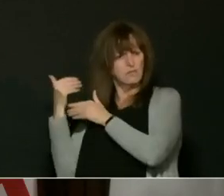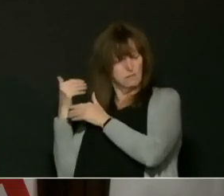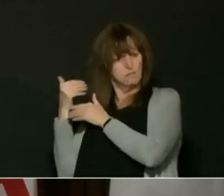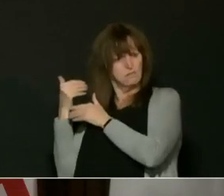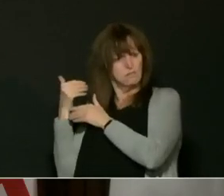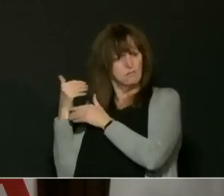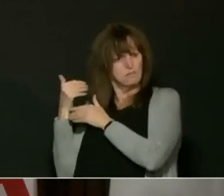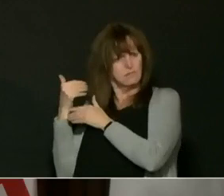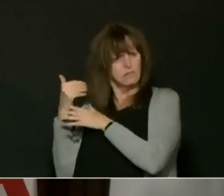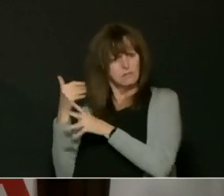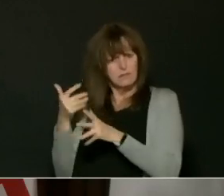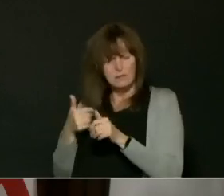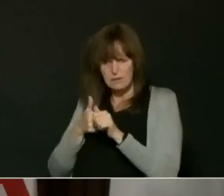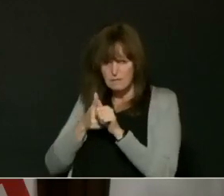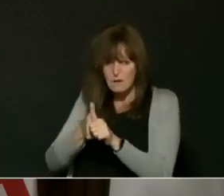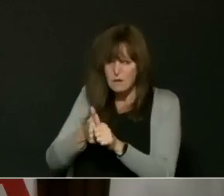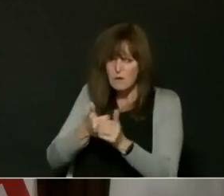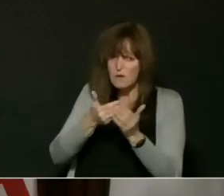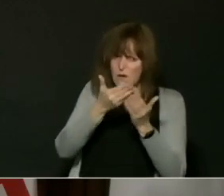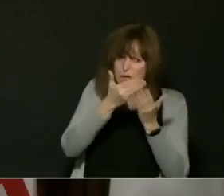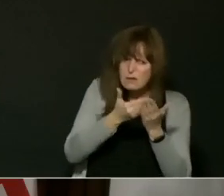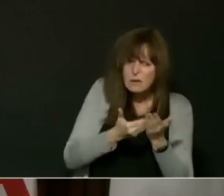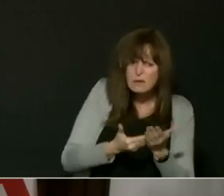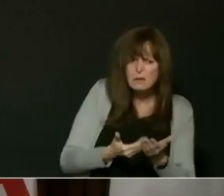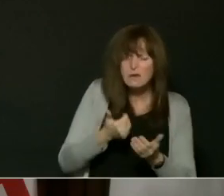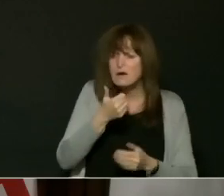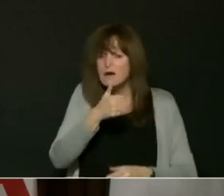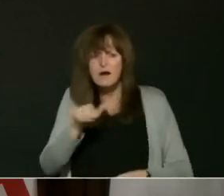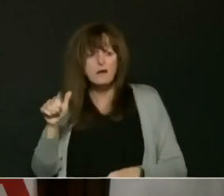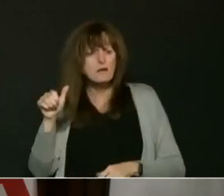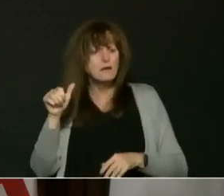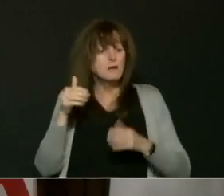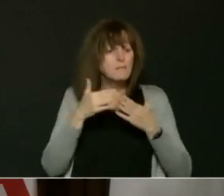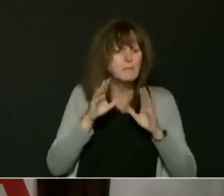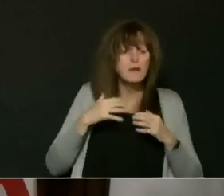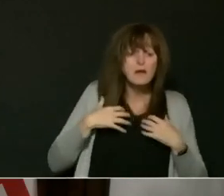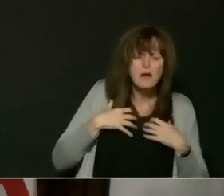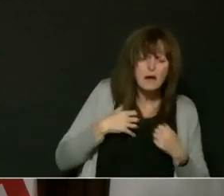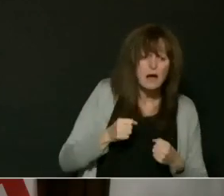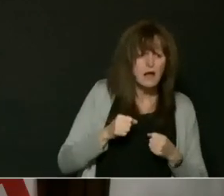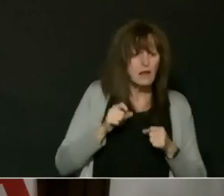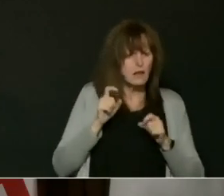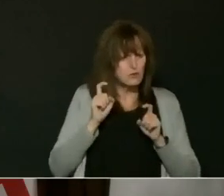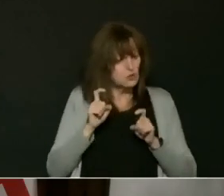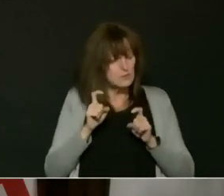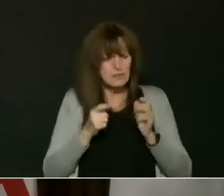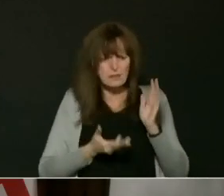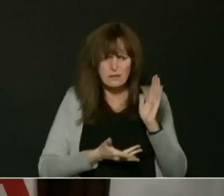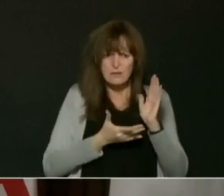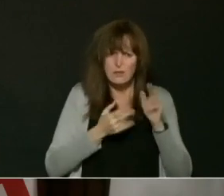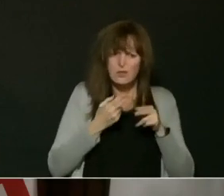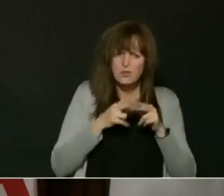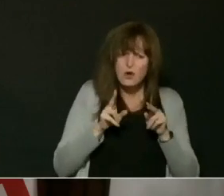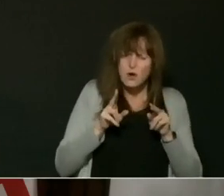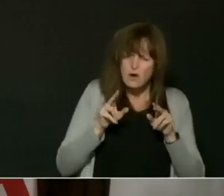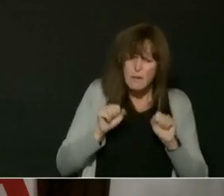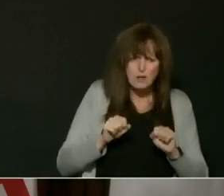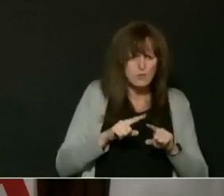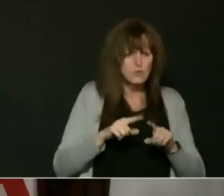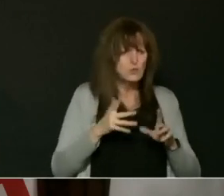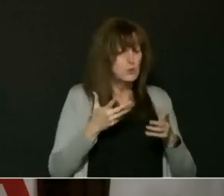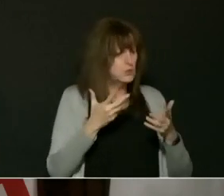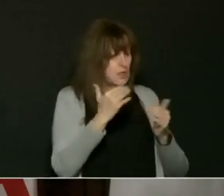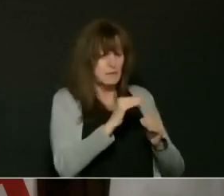health measure should be as short as possible. It limits people's freedoms and rights. And we have to be responsive to